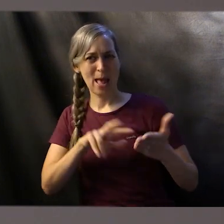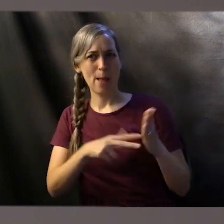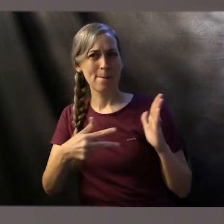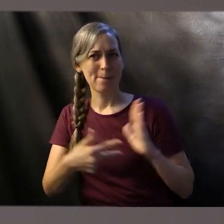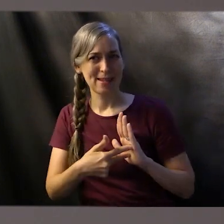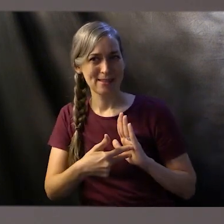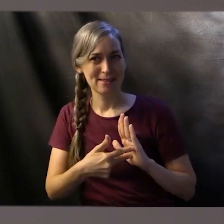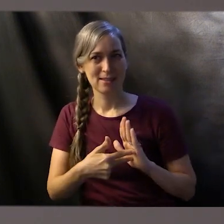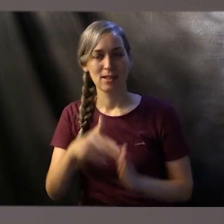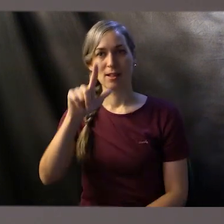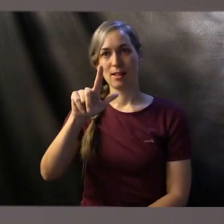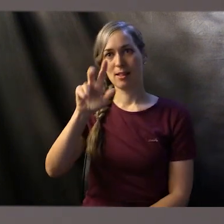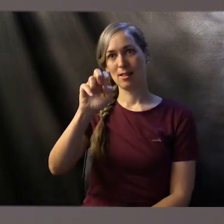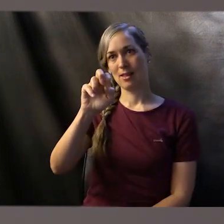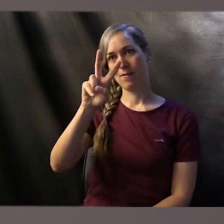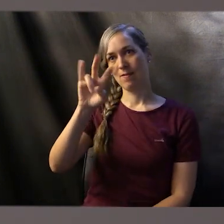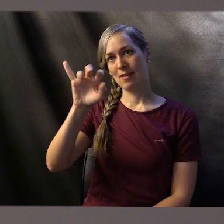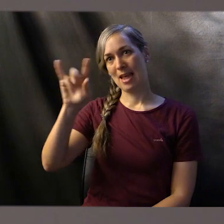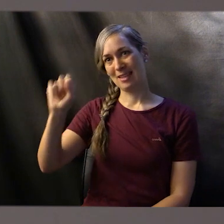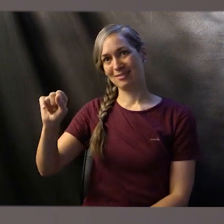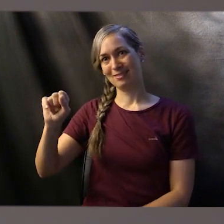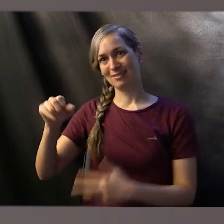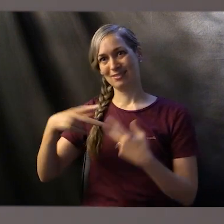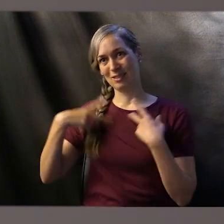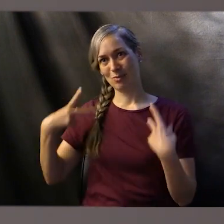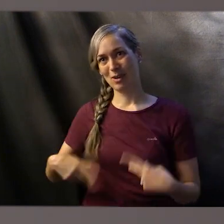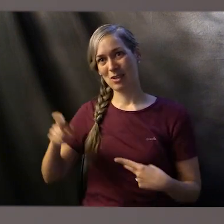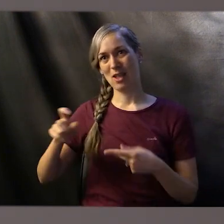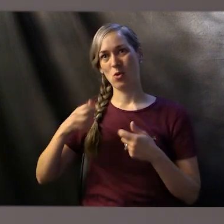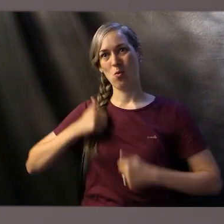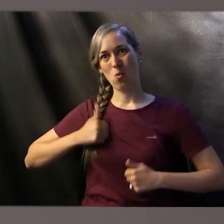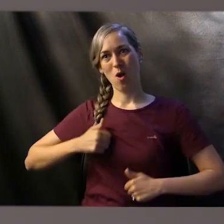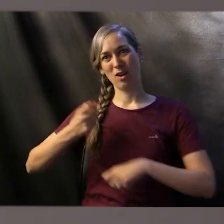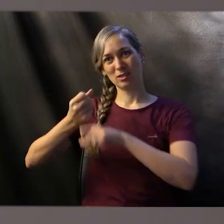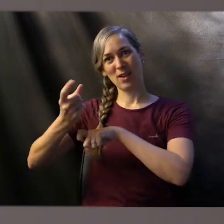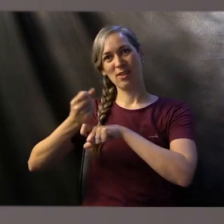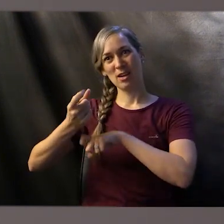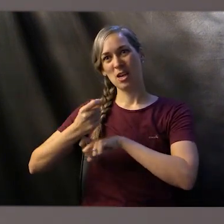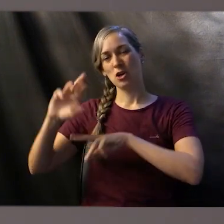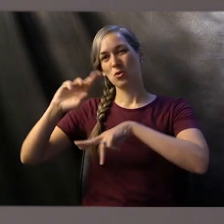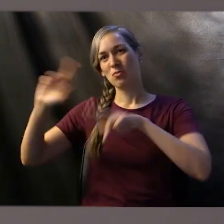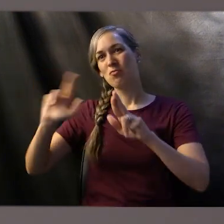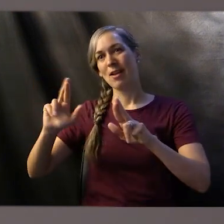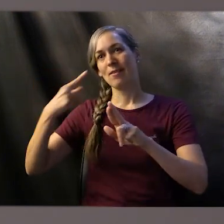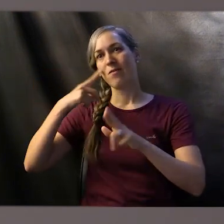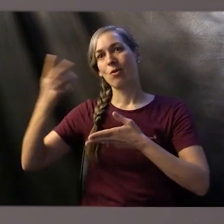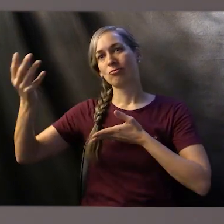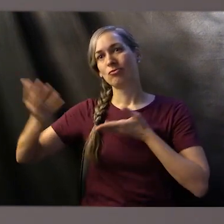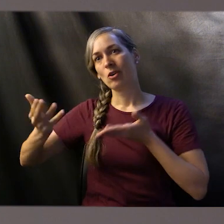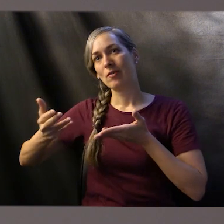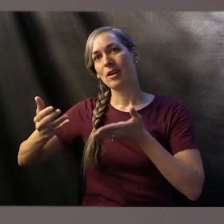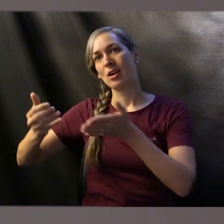Levitical priesthood had to wash every single year in order to prepare for a certain service of worship.